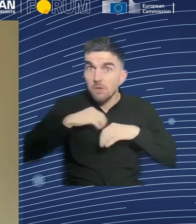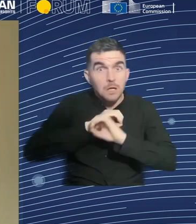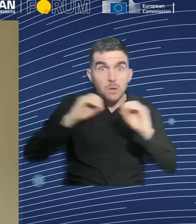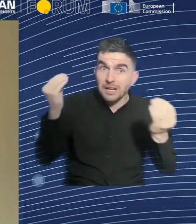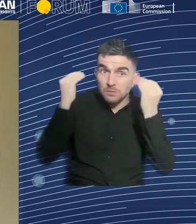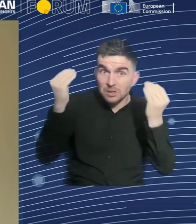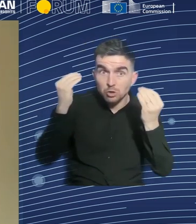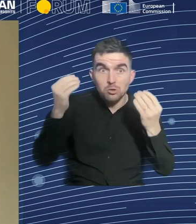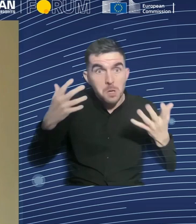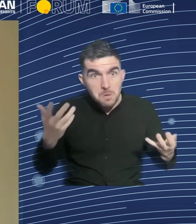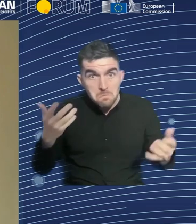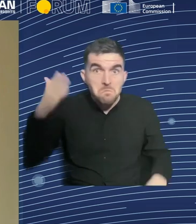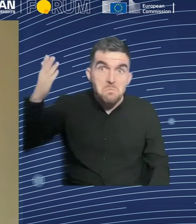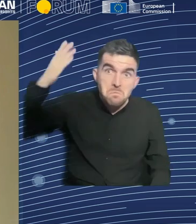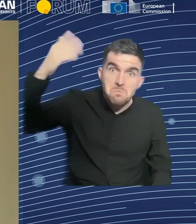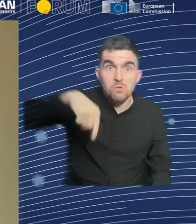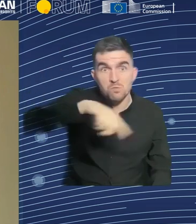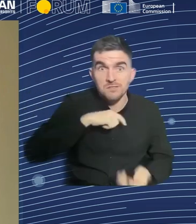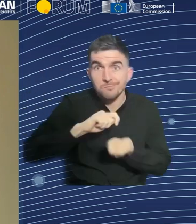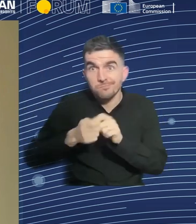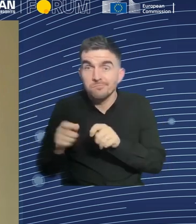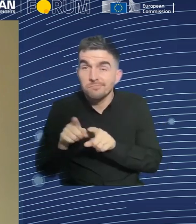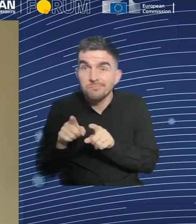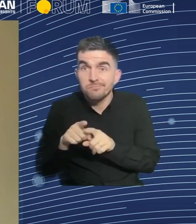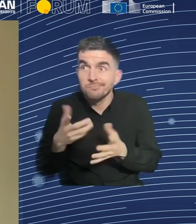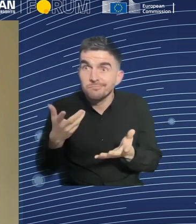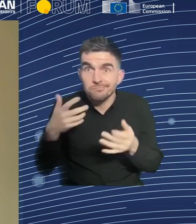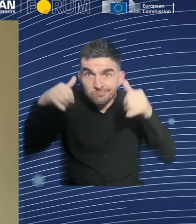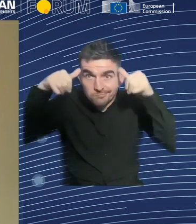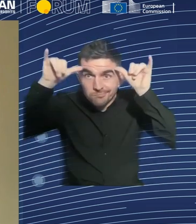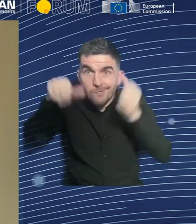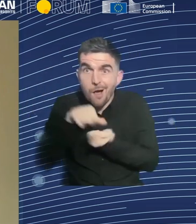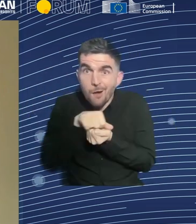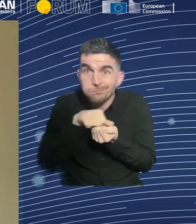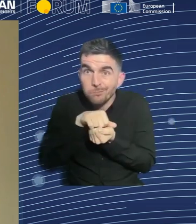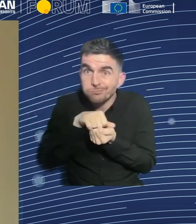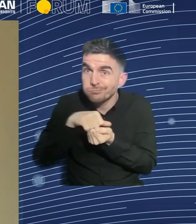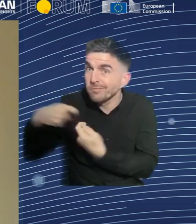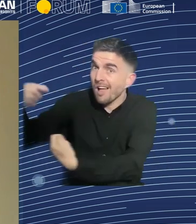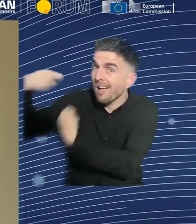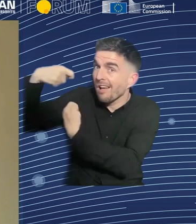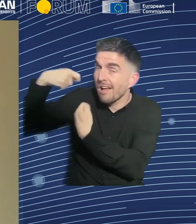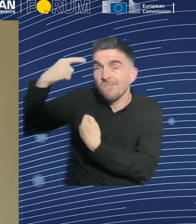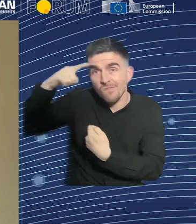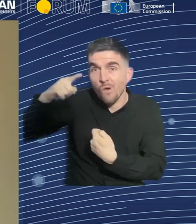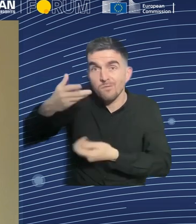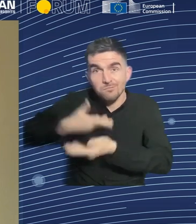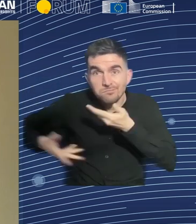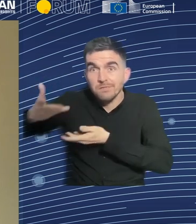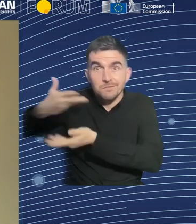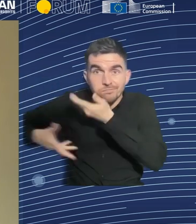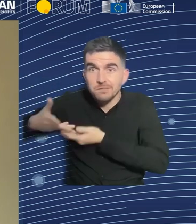So we need an alternative kind of incentive for becoming educated, for acquiring skills, for having agency.